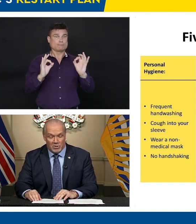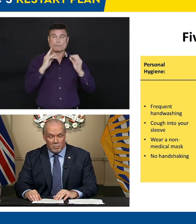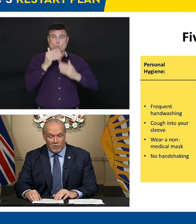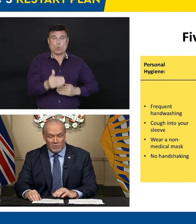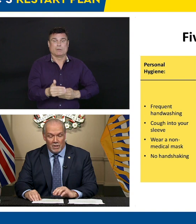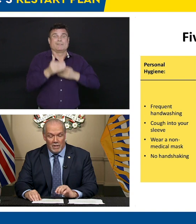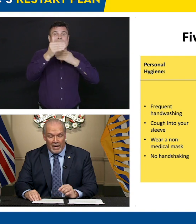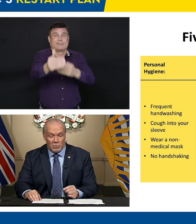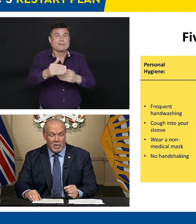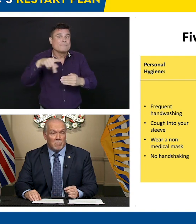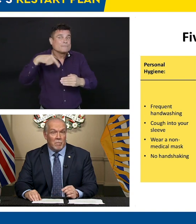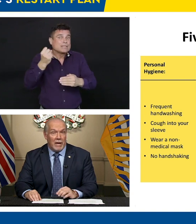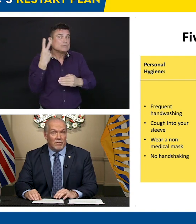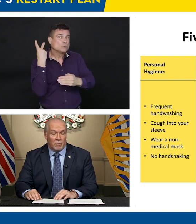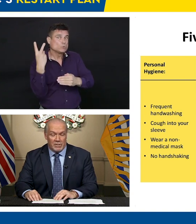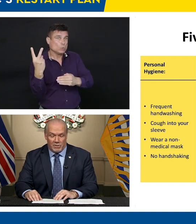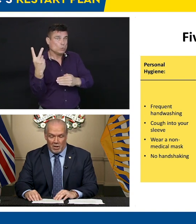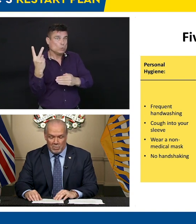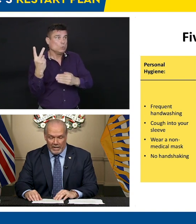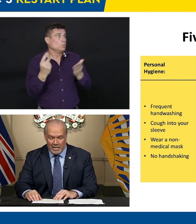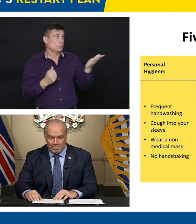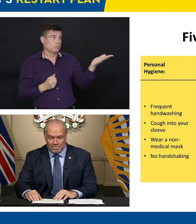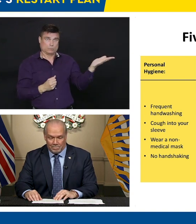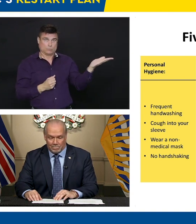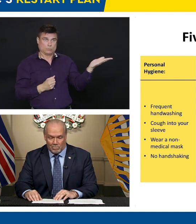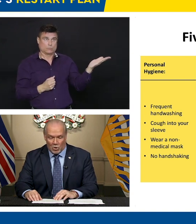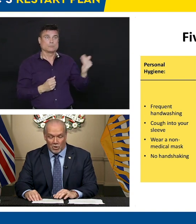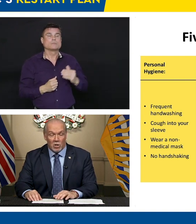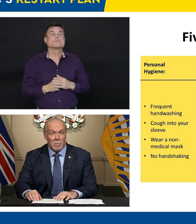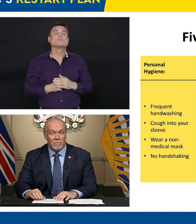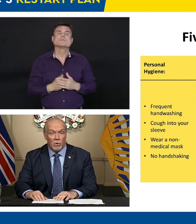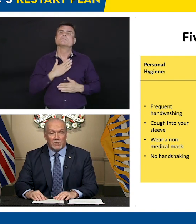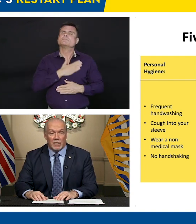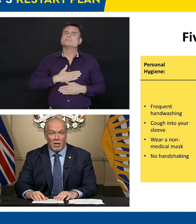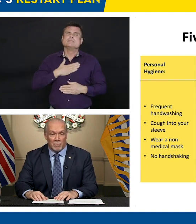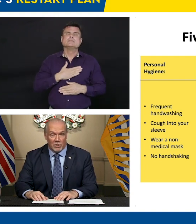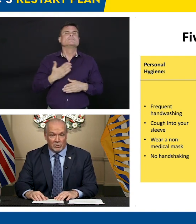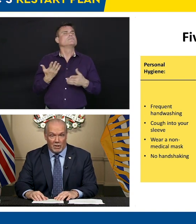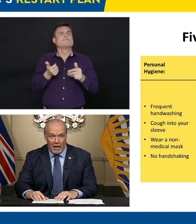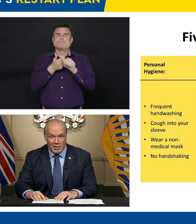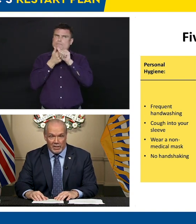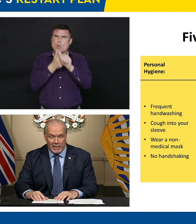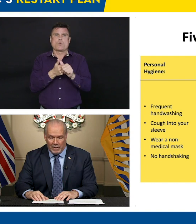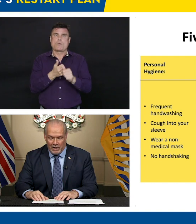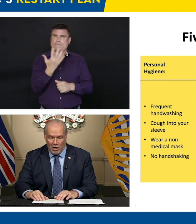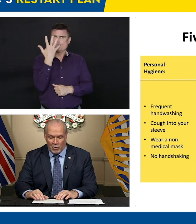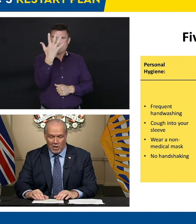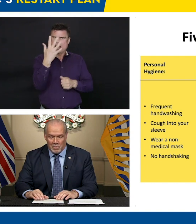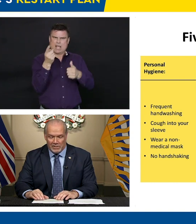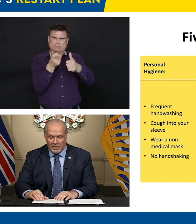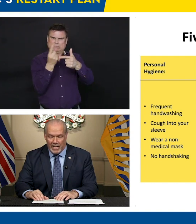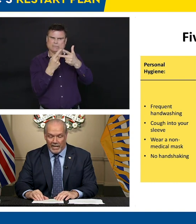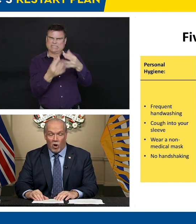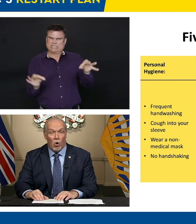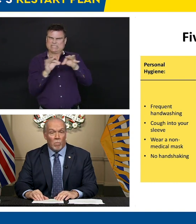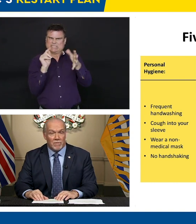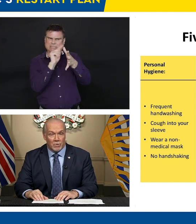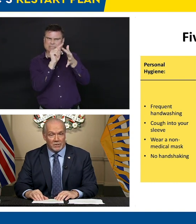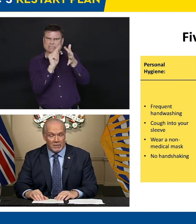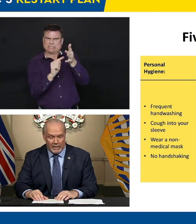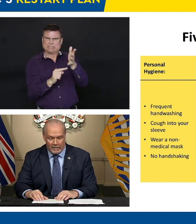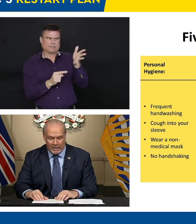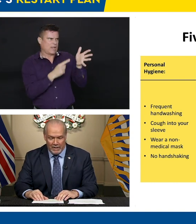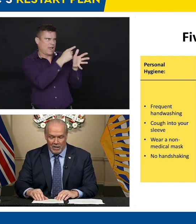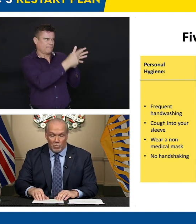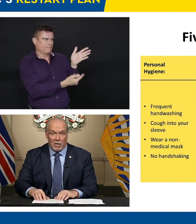five principles as we implement the restart plan. We're going to be focusing on personal hygiene. We're going to be staying at home